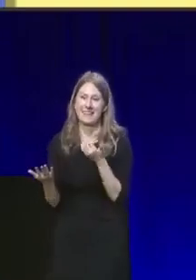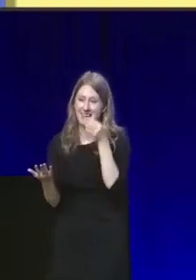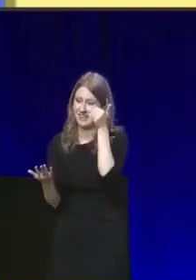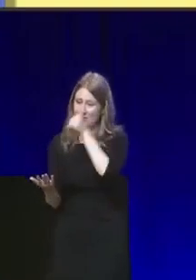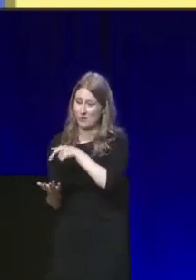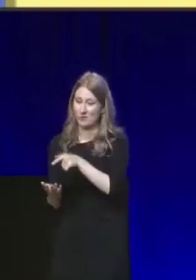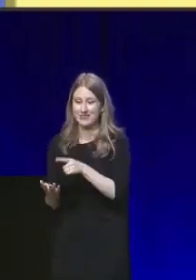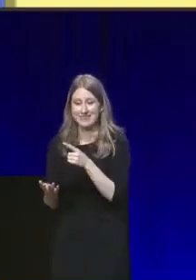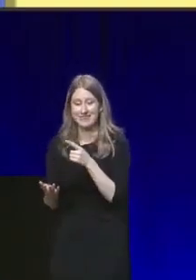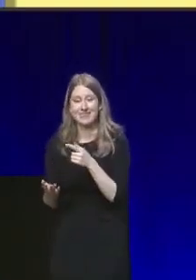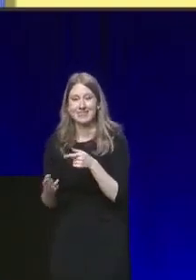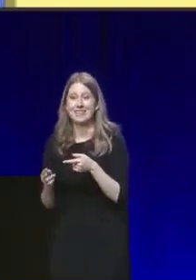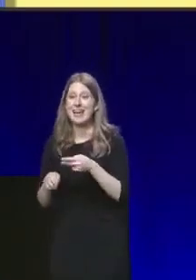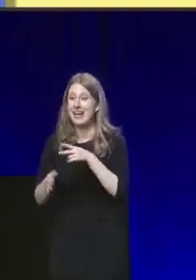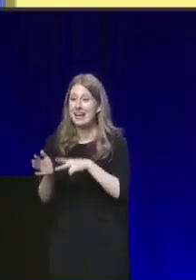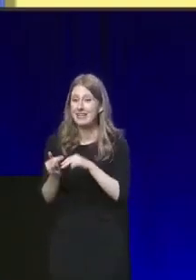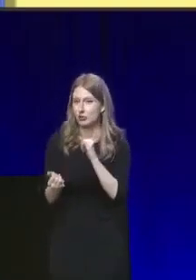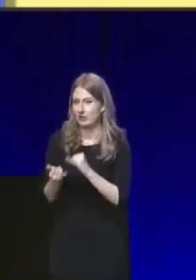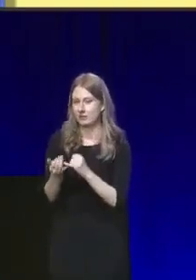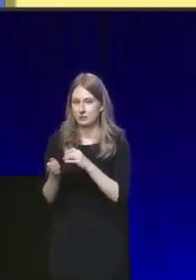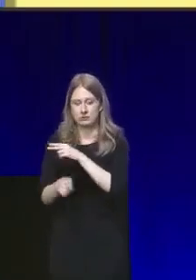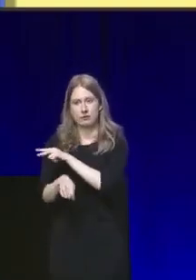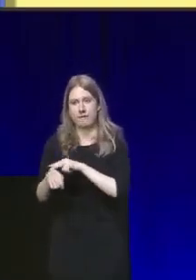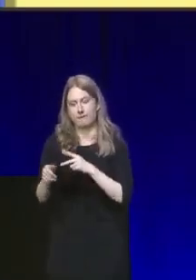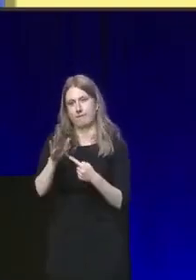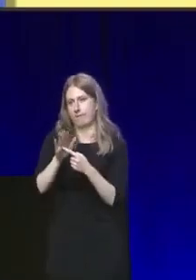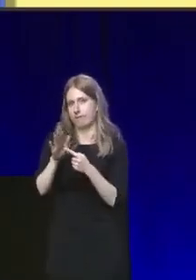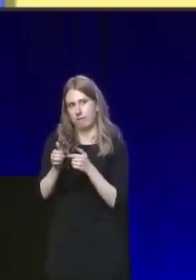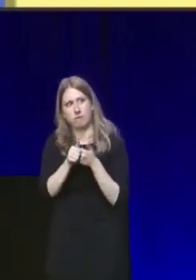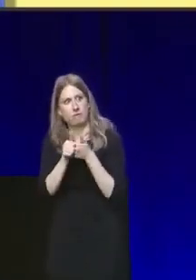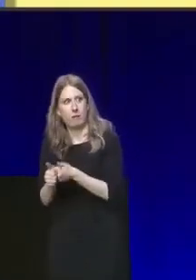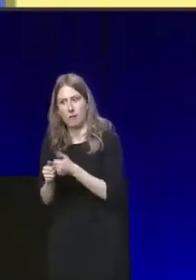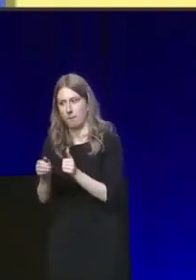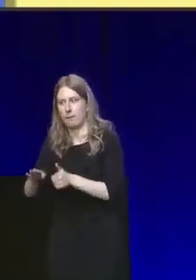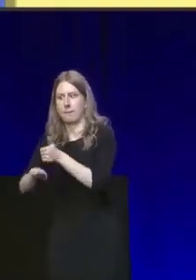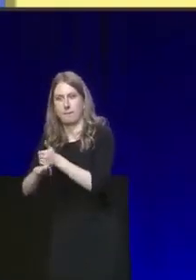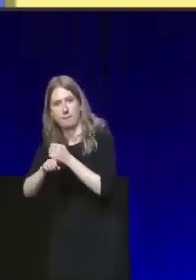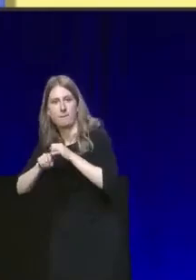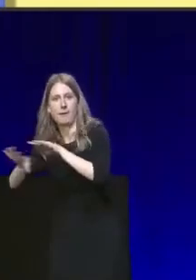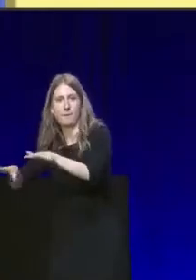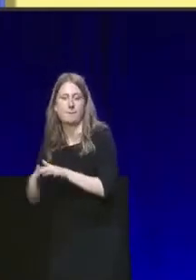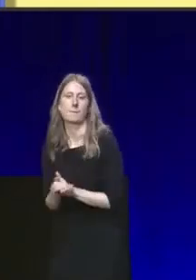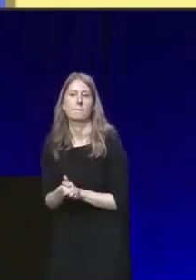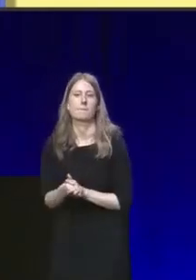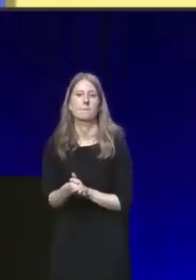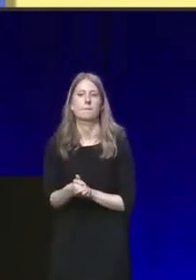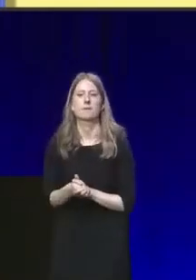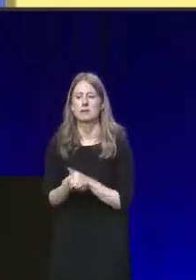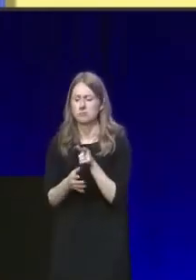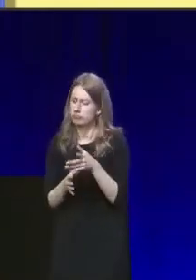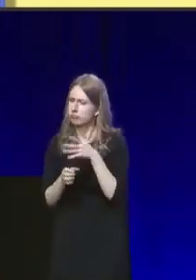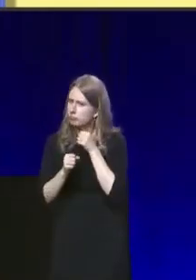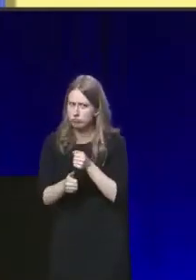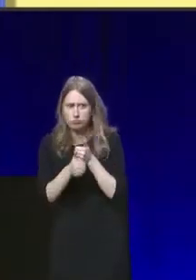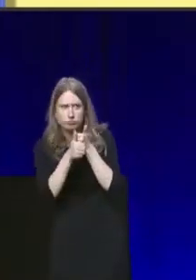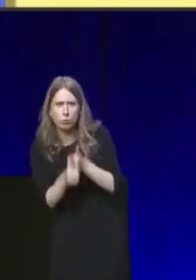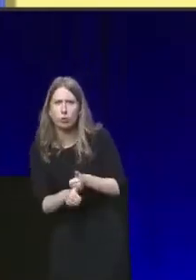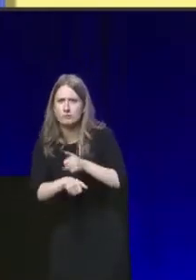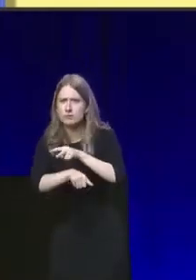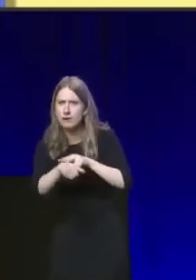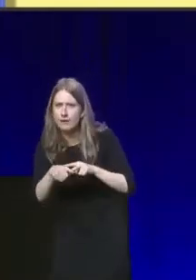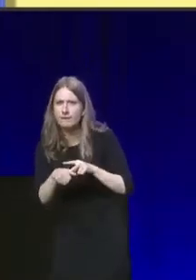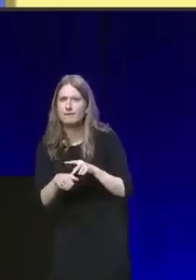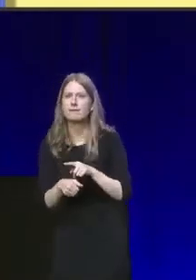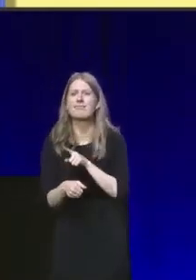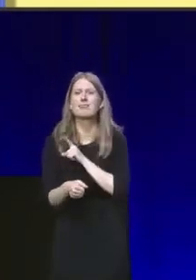day in, day out, of our NHS staff. I am determined we do everything we can to support them. That is why the